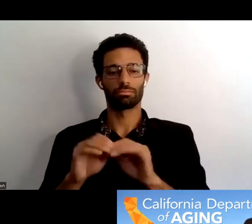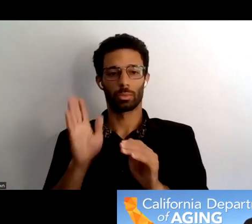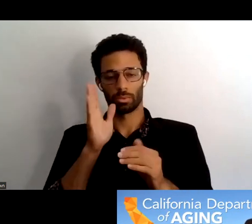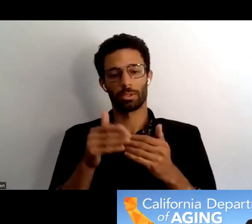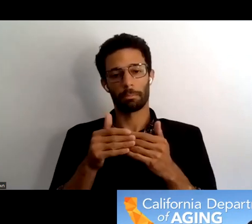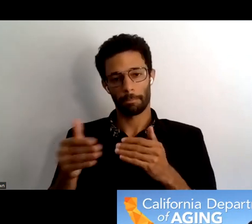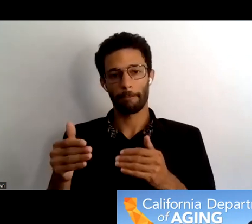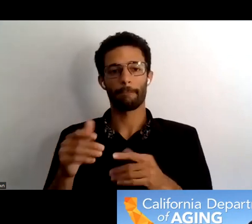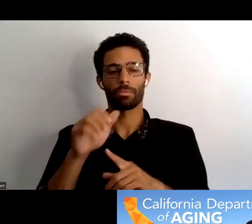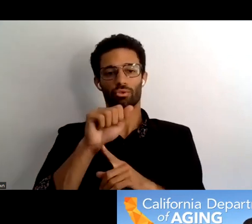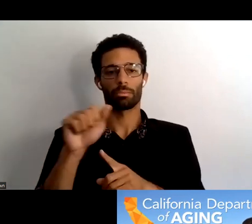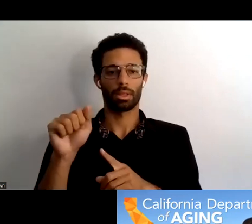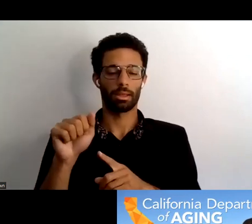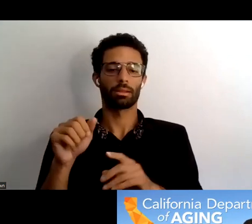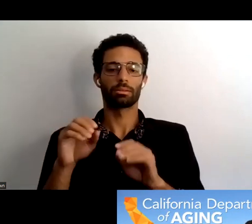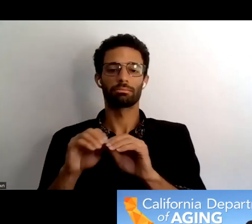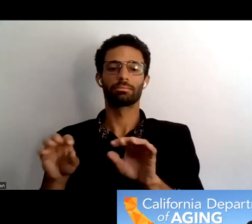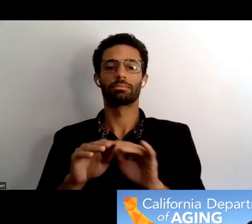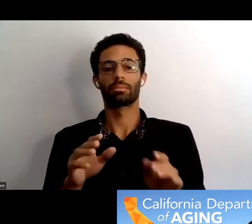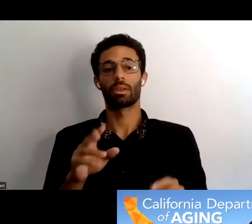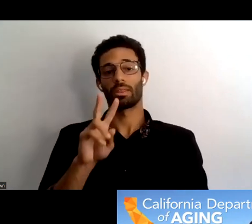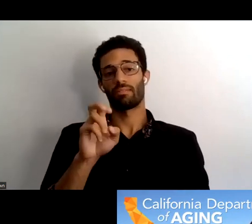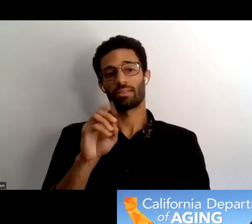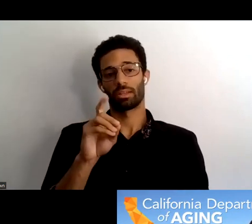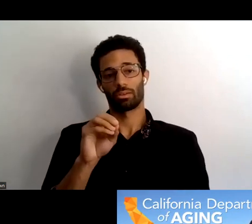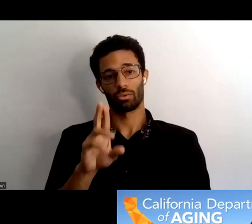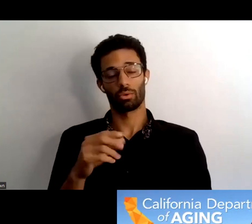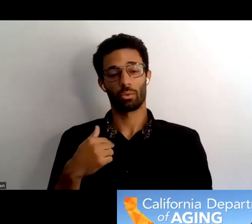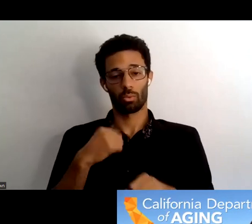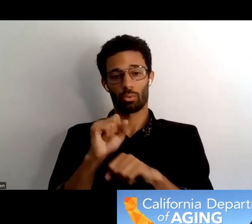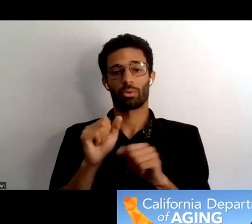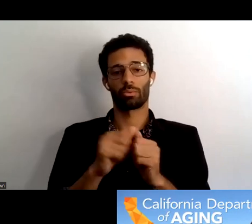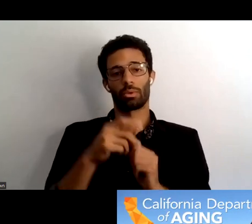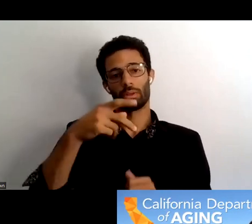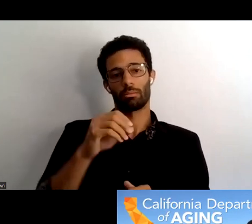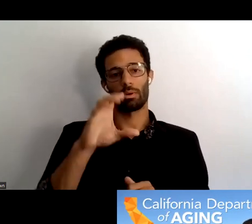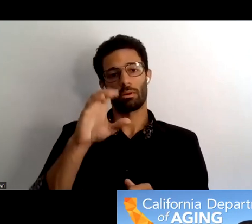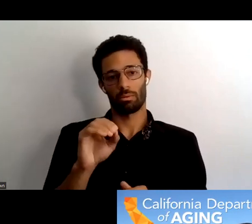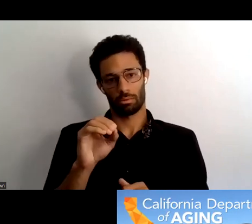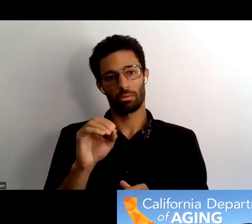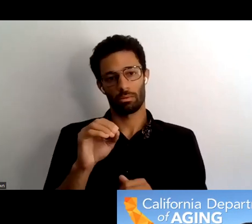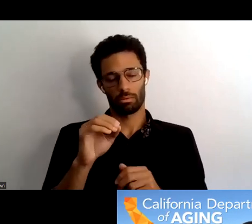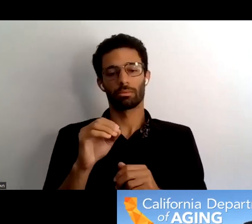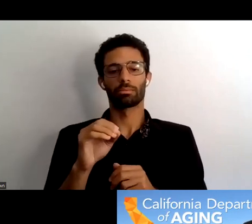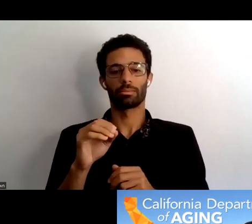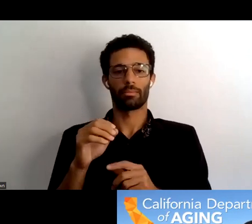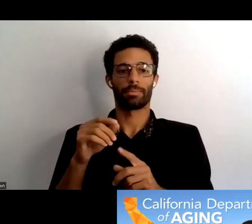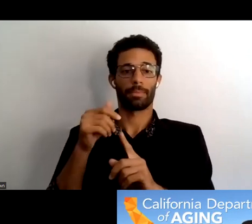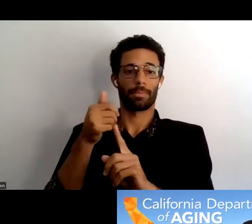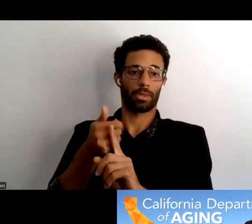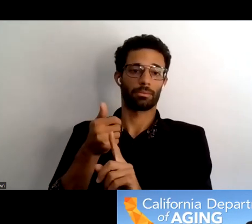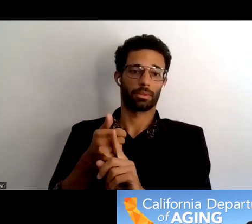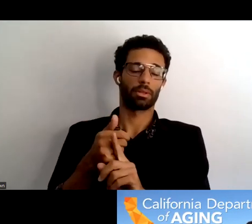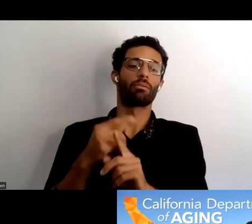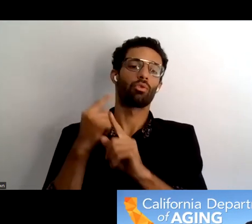aaa regions um the vendor that we're working with for the survey poco that is the name of the vendor they have done regular